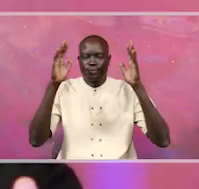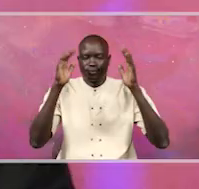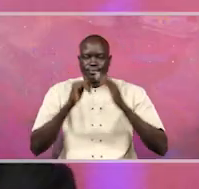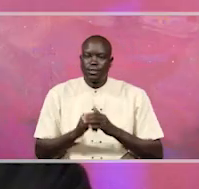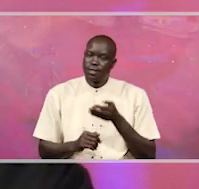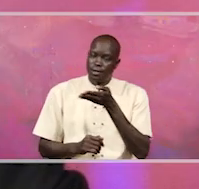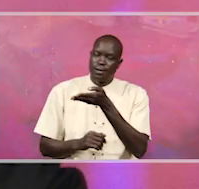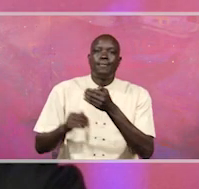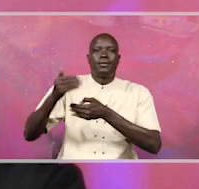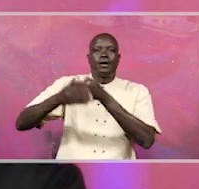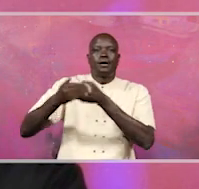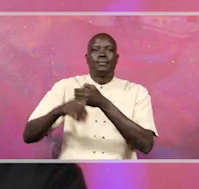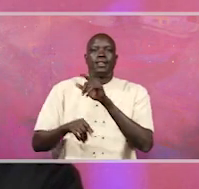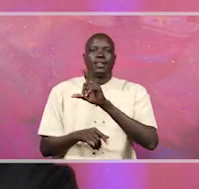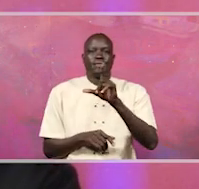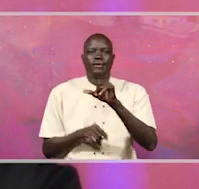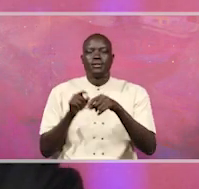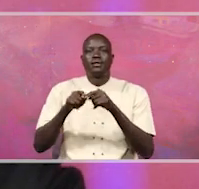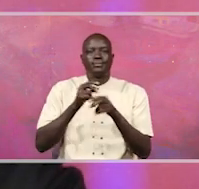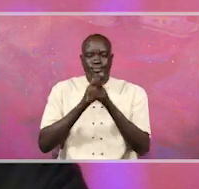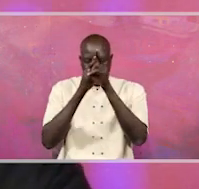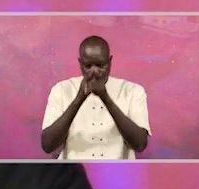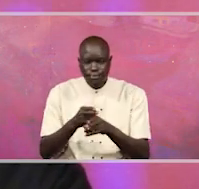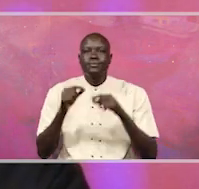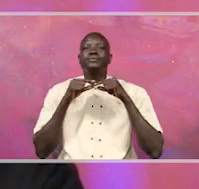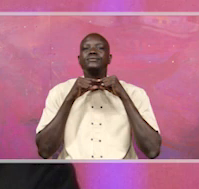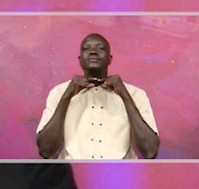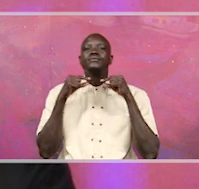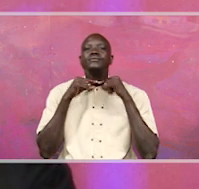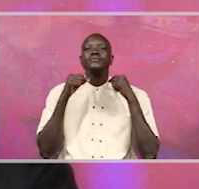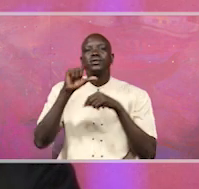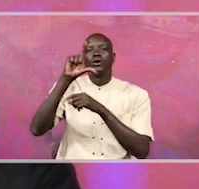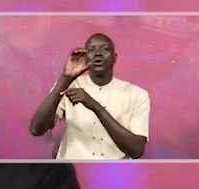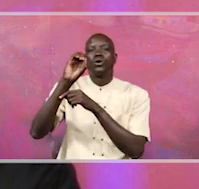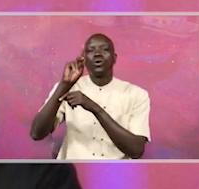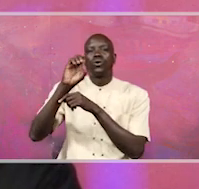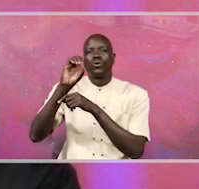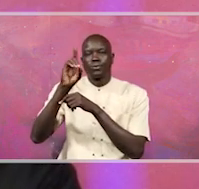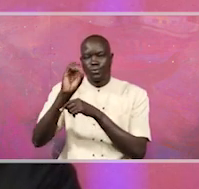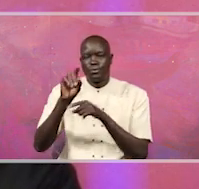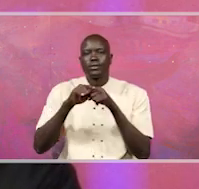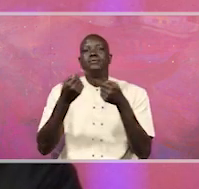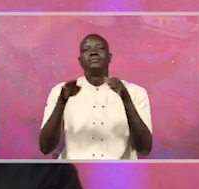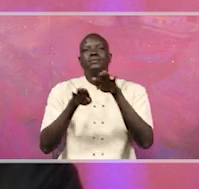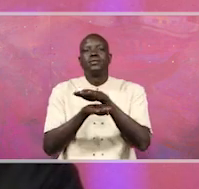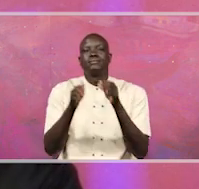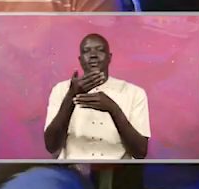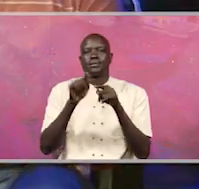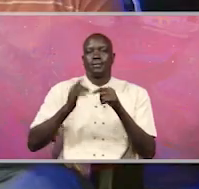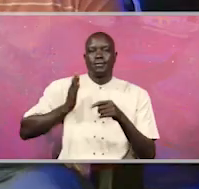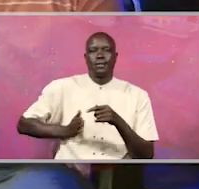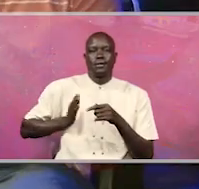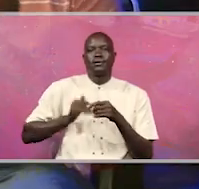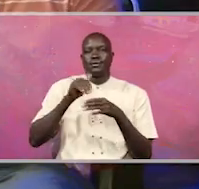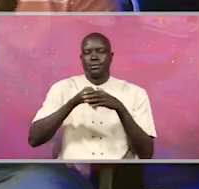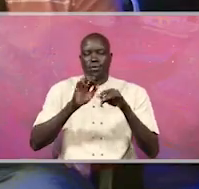Right next to me, on my left, is Honorable Father Simon Lokodo, the State Minister for Ethics and Integrity in the